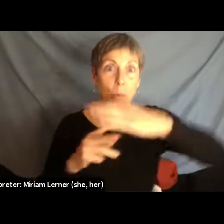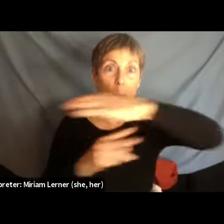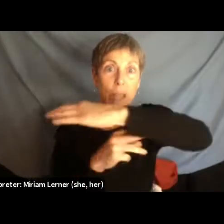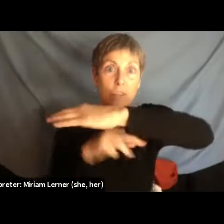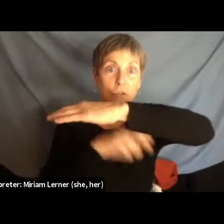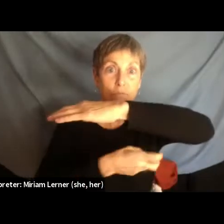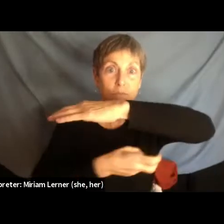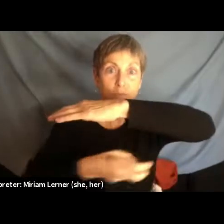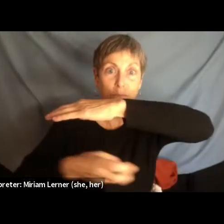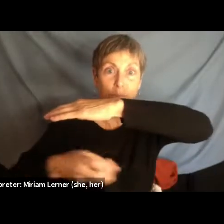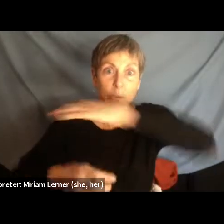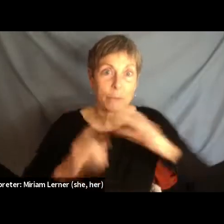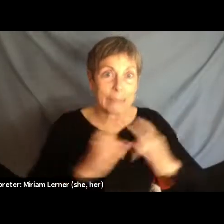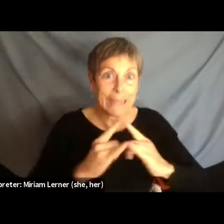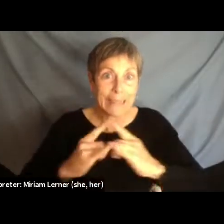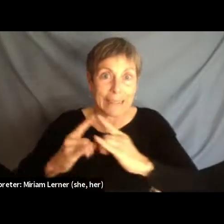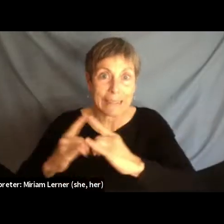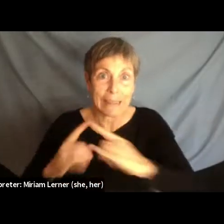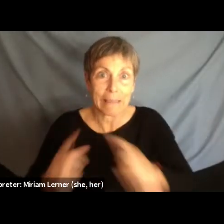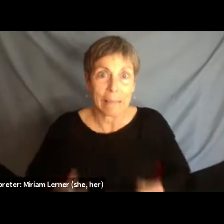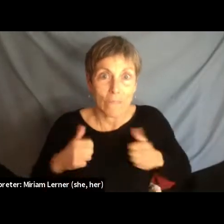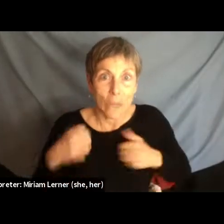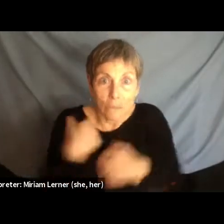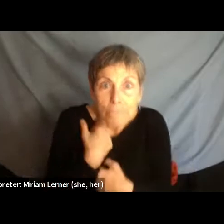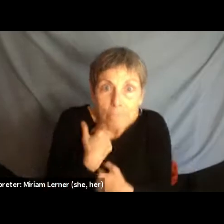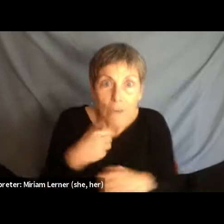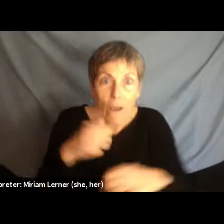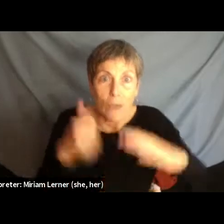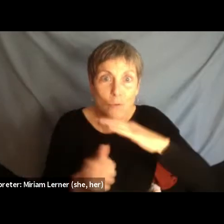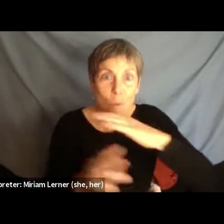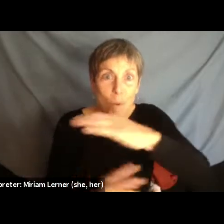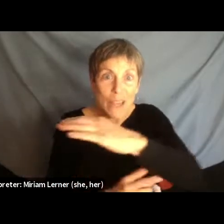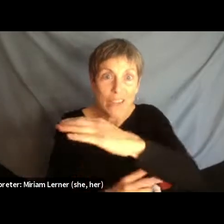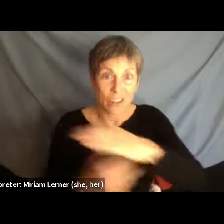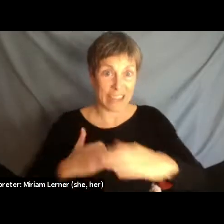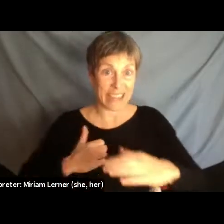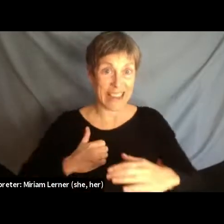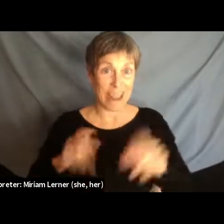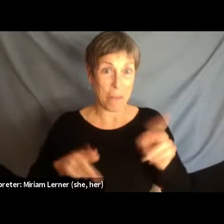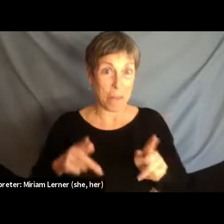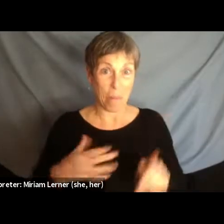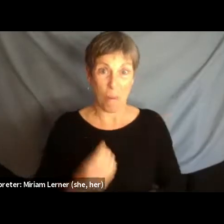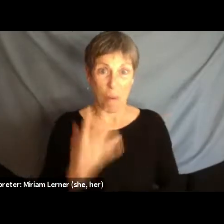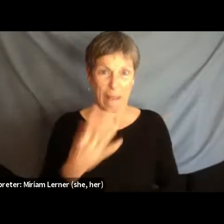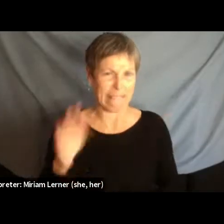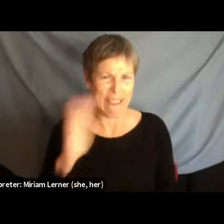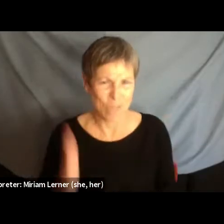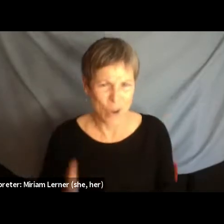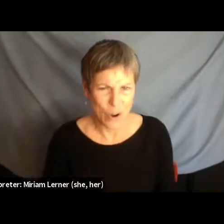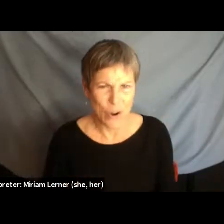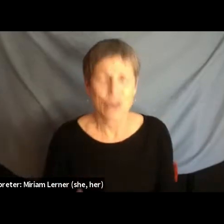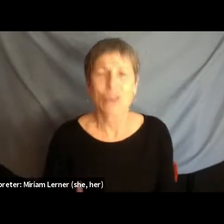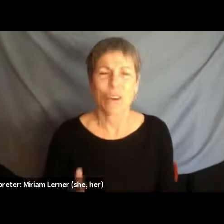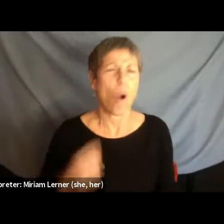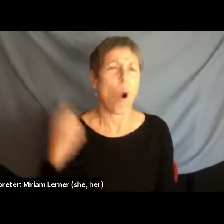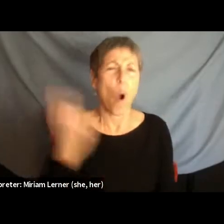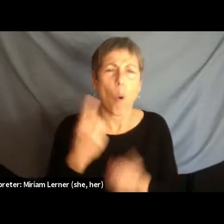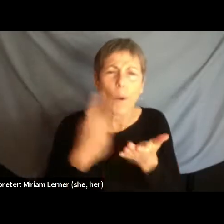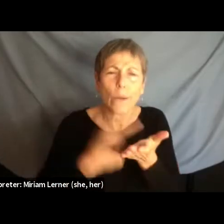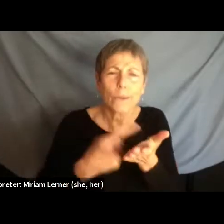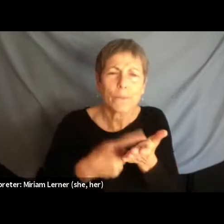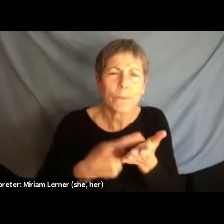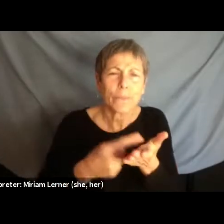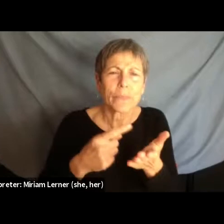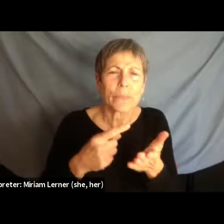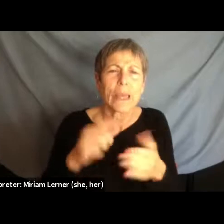that's just not going to happen. The immigration conversation is necessarily a racial justice conversation.